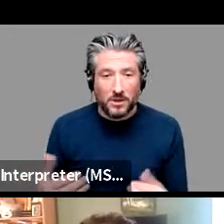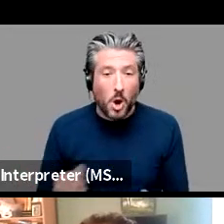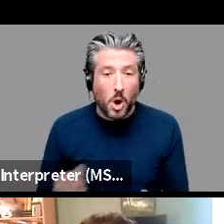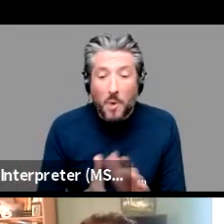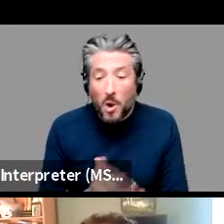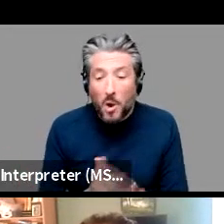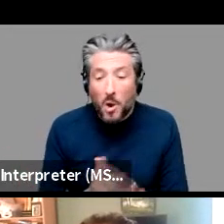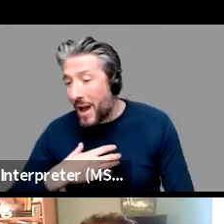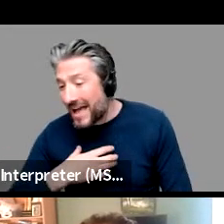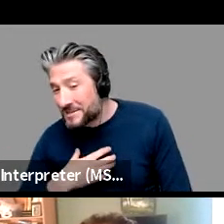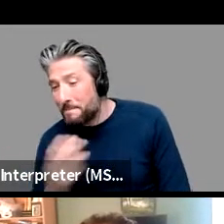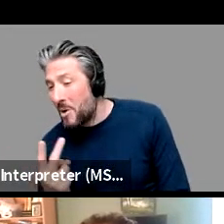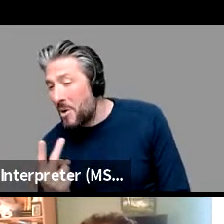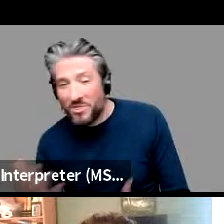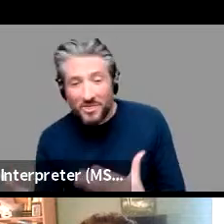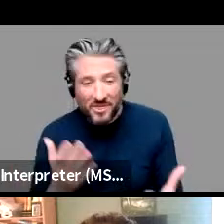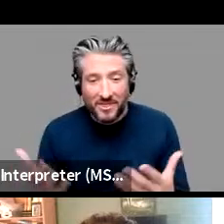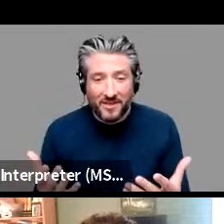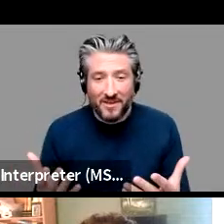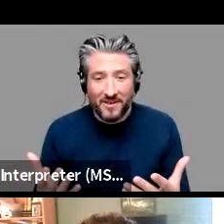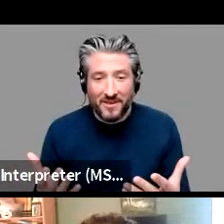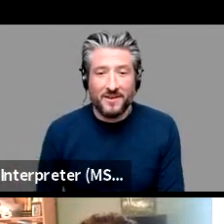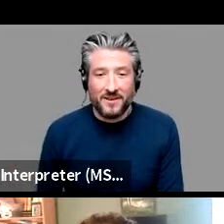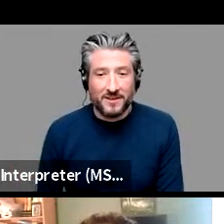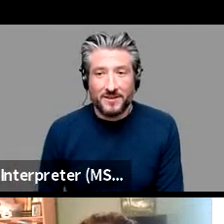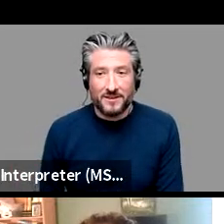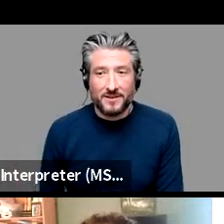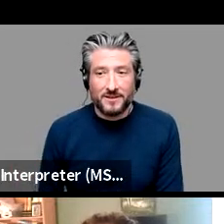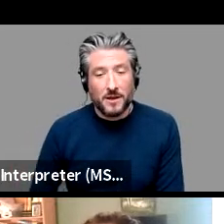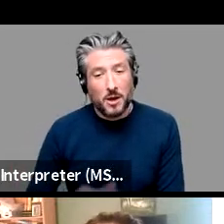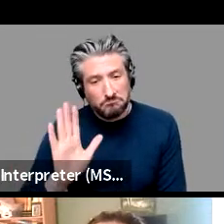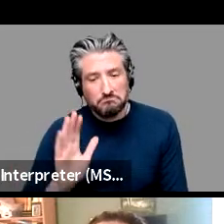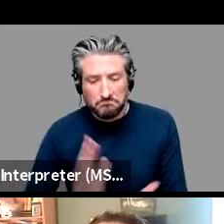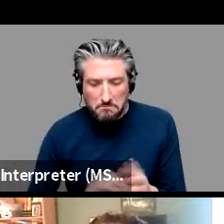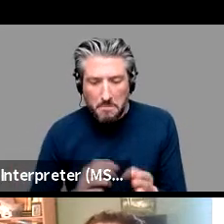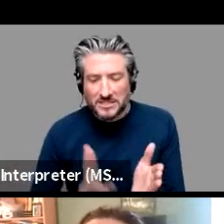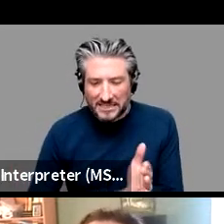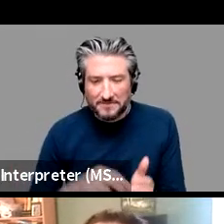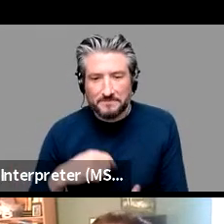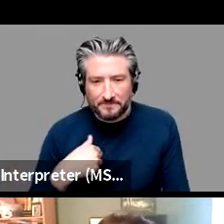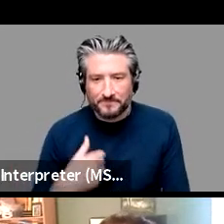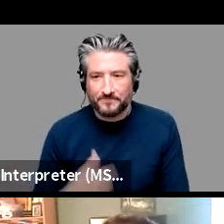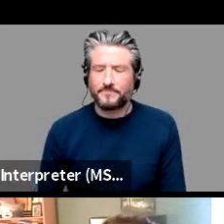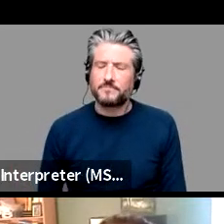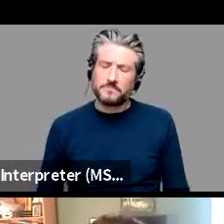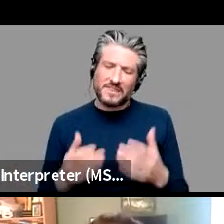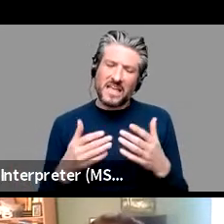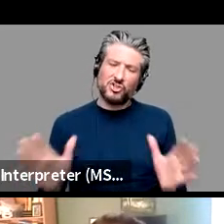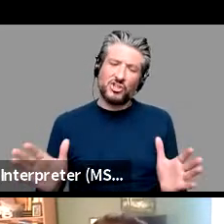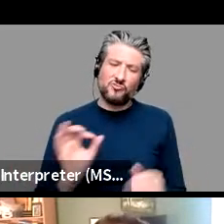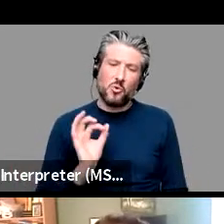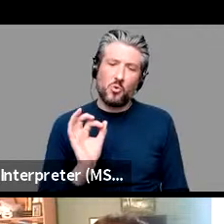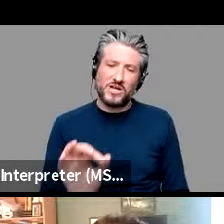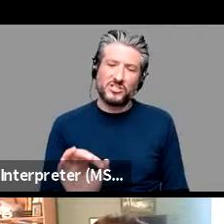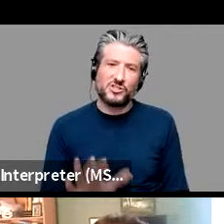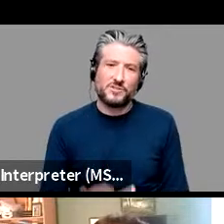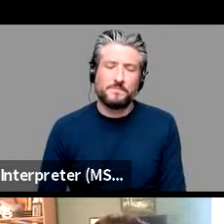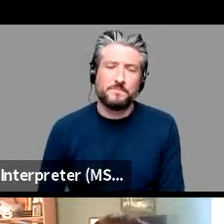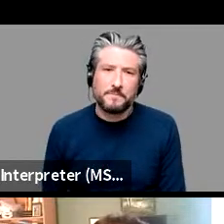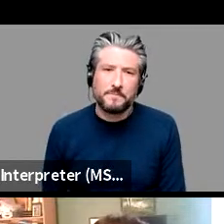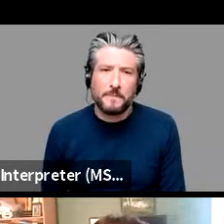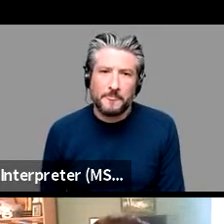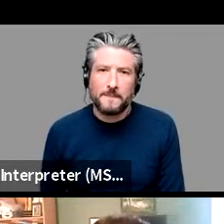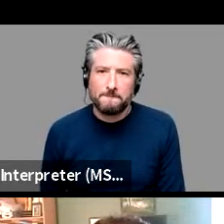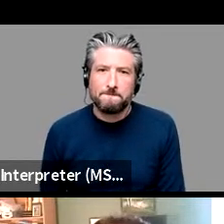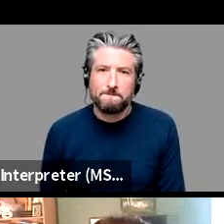well martin please um yeah i have a more general uh question uh you um